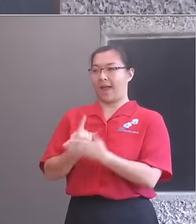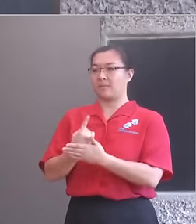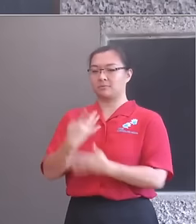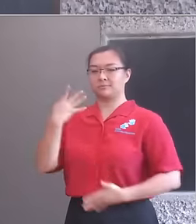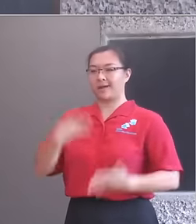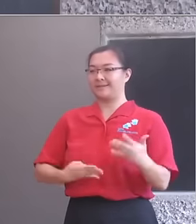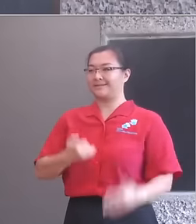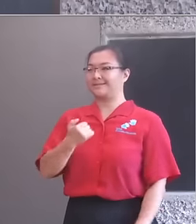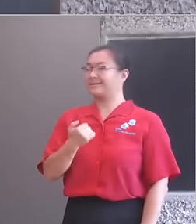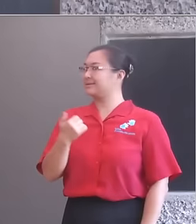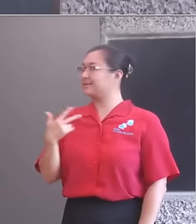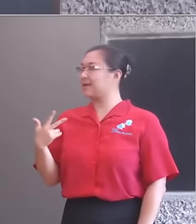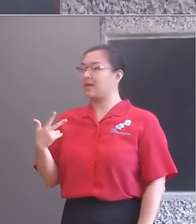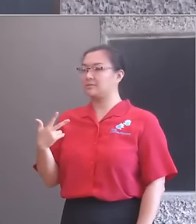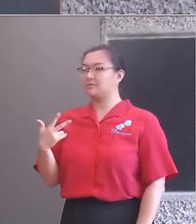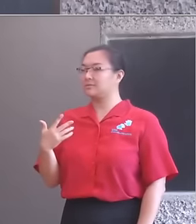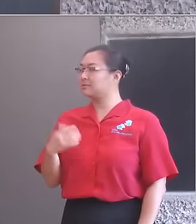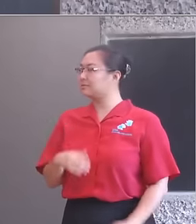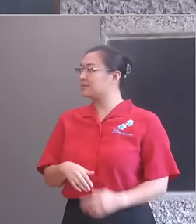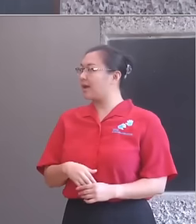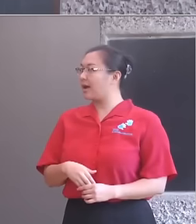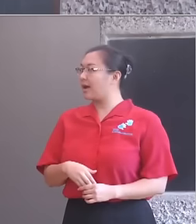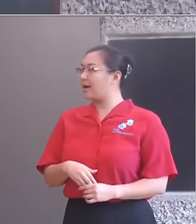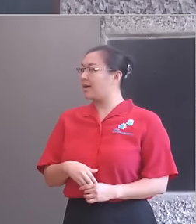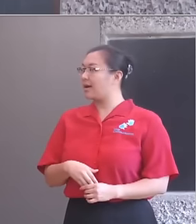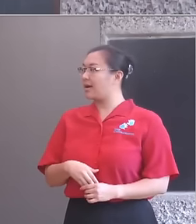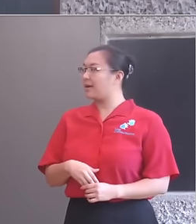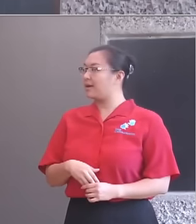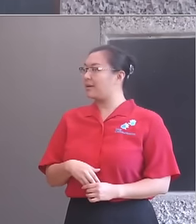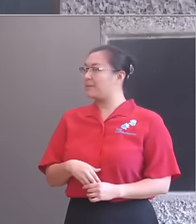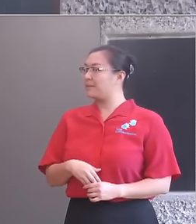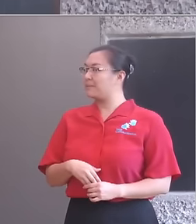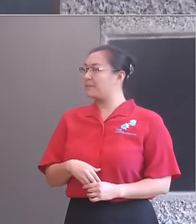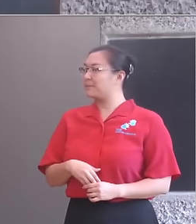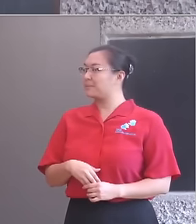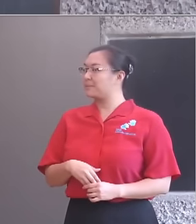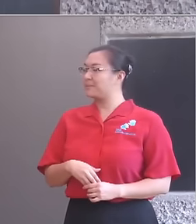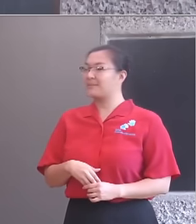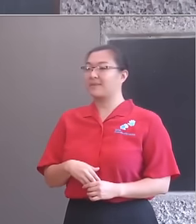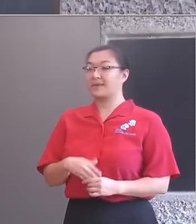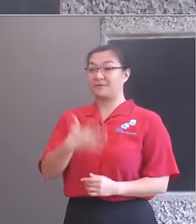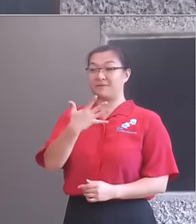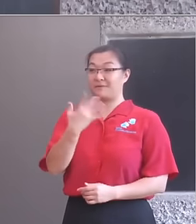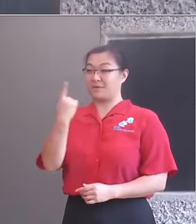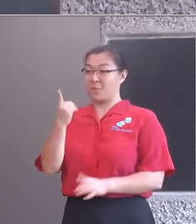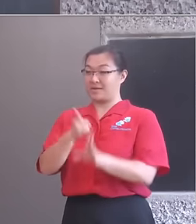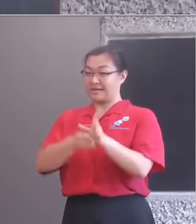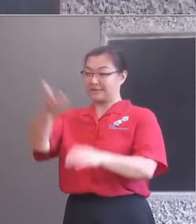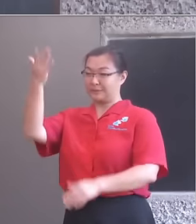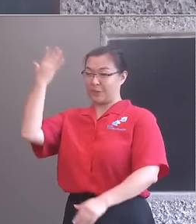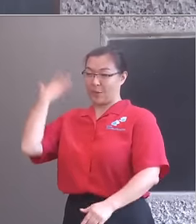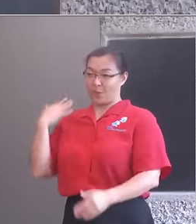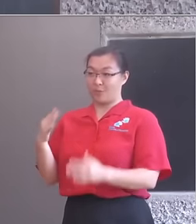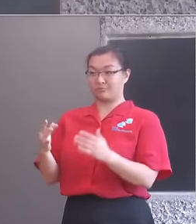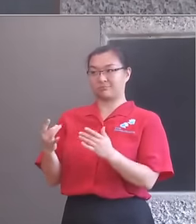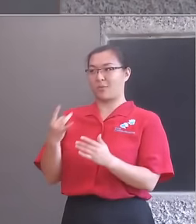efficient, we're going to publish it in 2016 on the 51st anniversary of Jenny Lee's white paper. But I hope, nevertheless, you'll appreciate